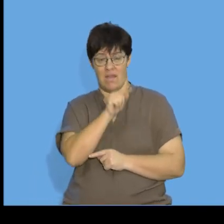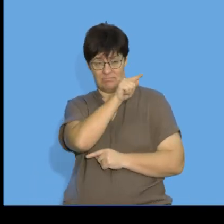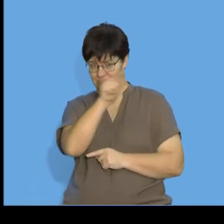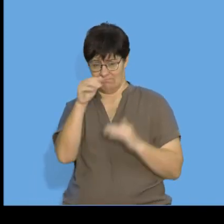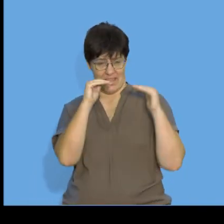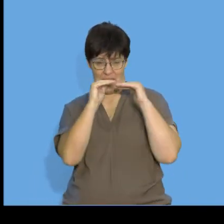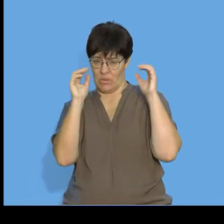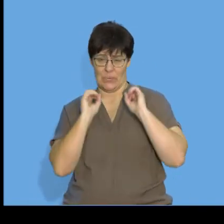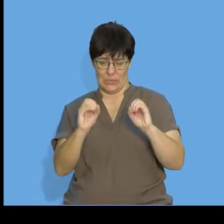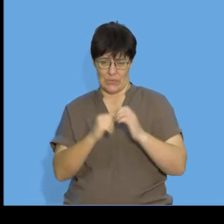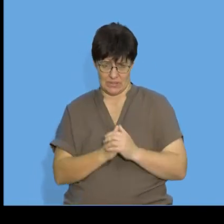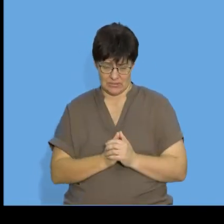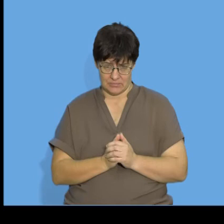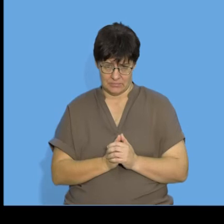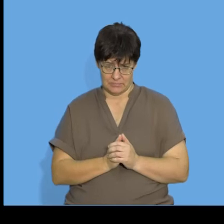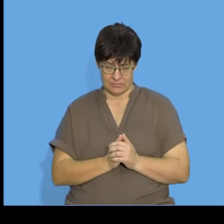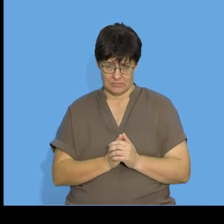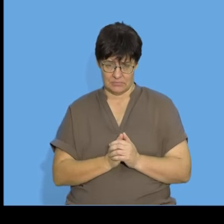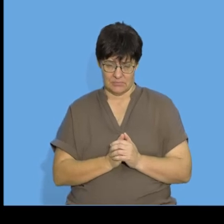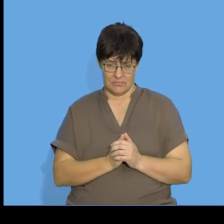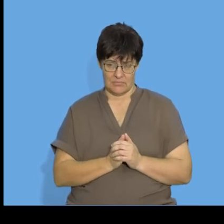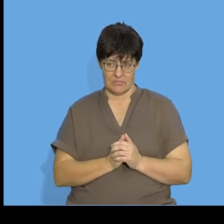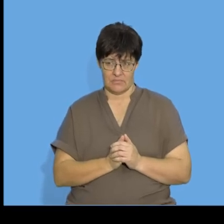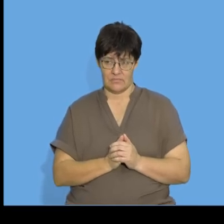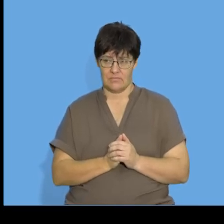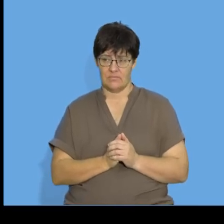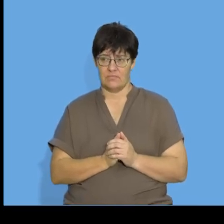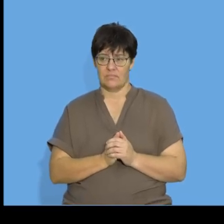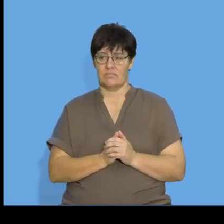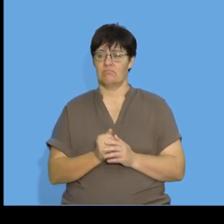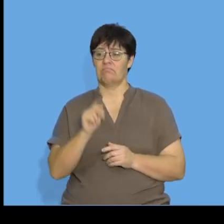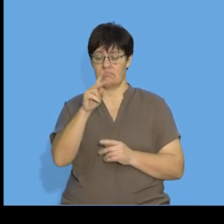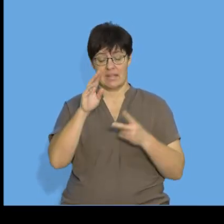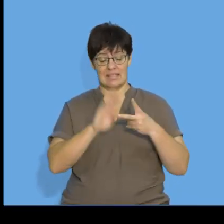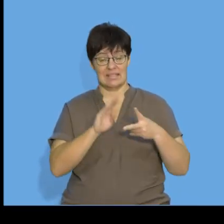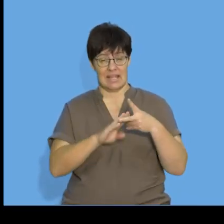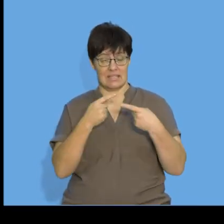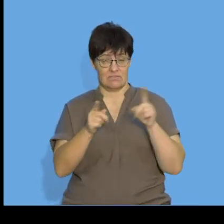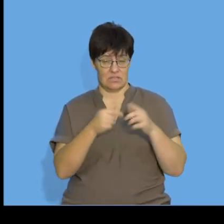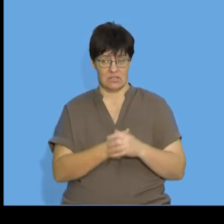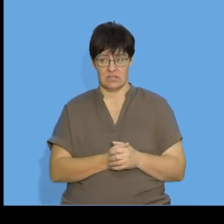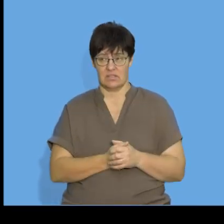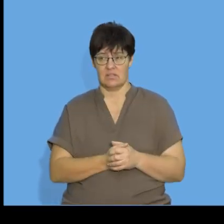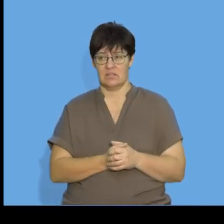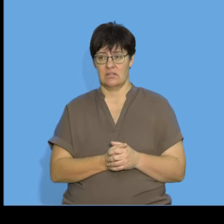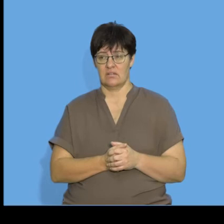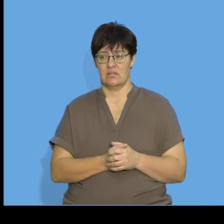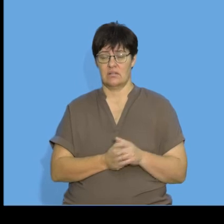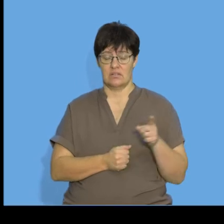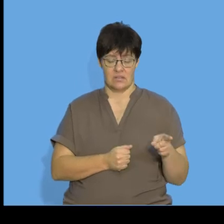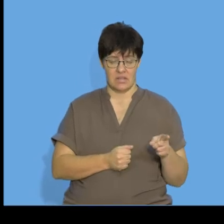difference are not equal to each other looking at the second difference between